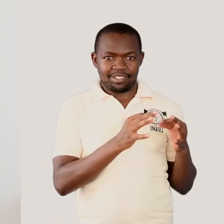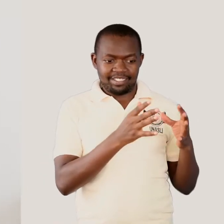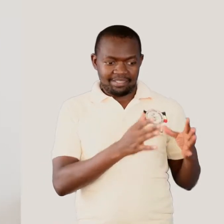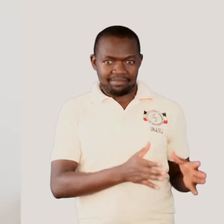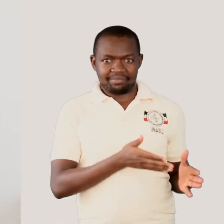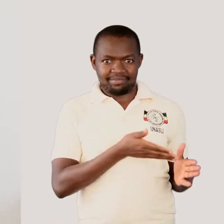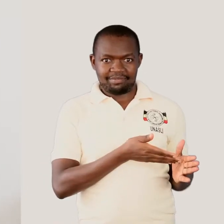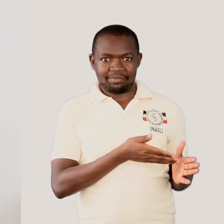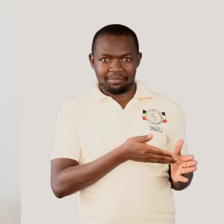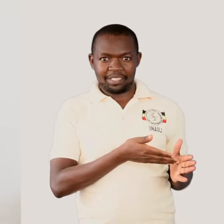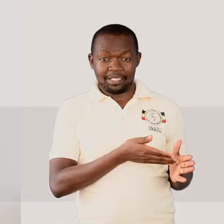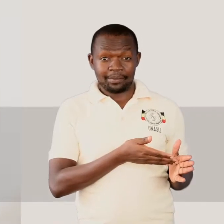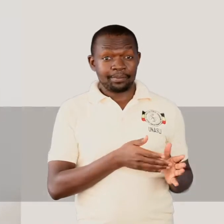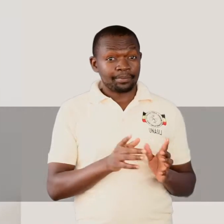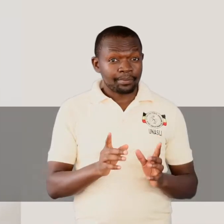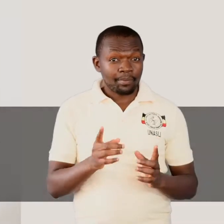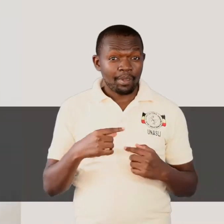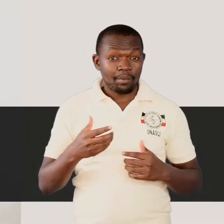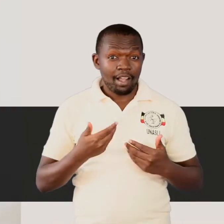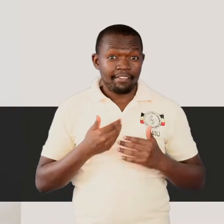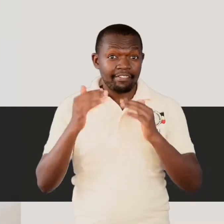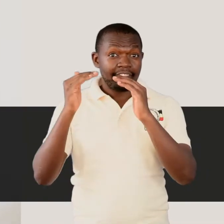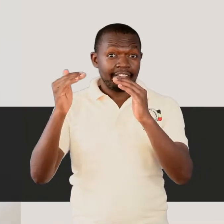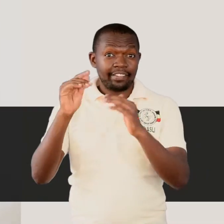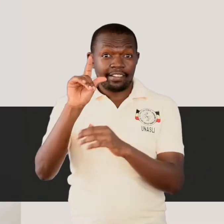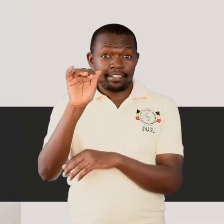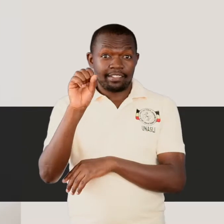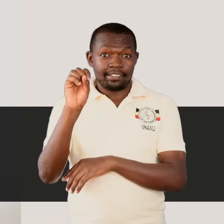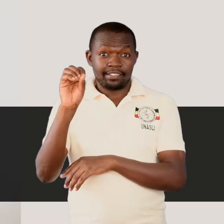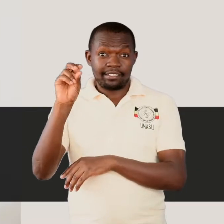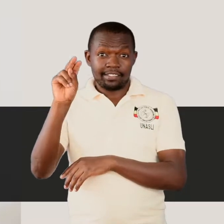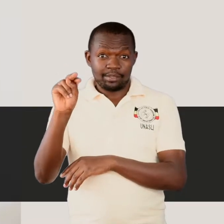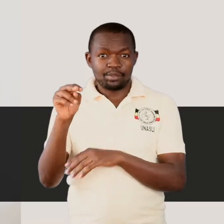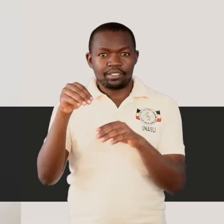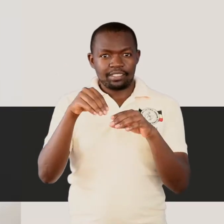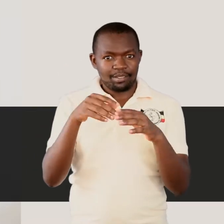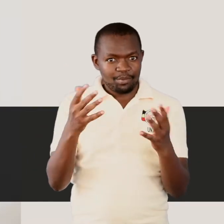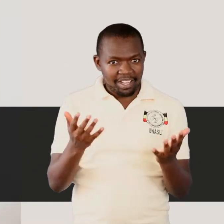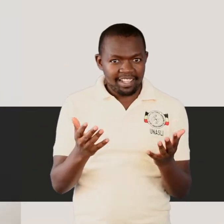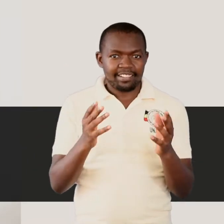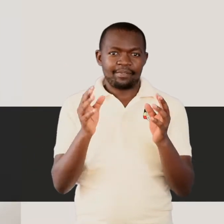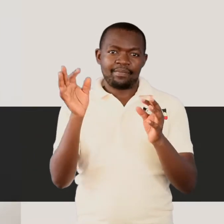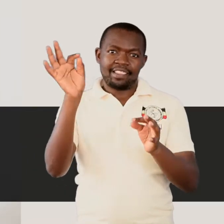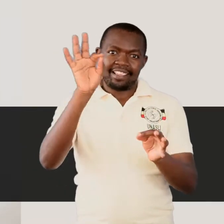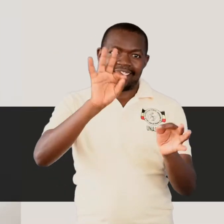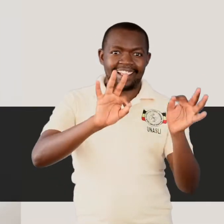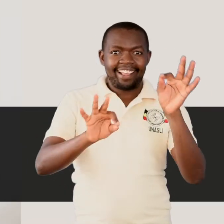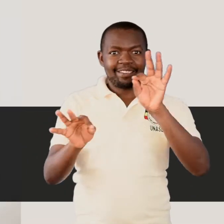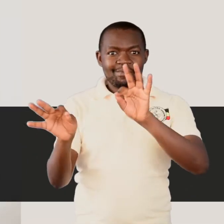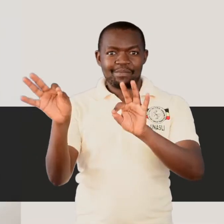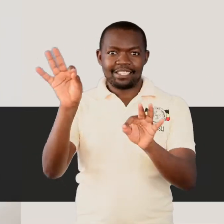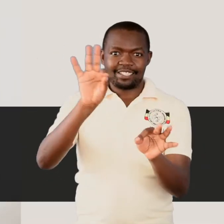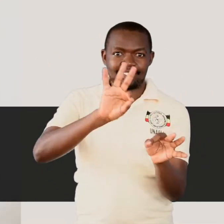We are going to have a lesson in chemistry and our topic is chemistry and society.